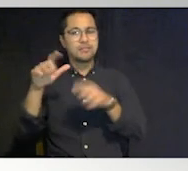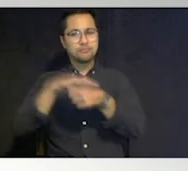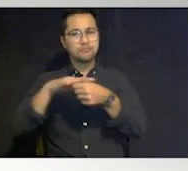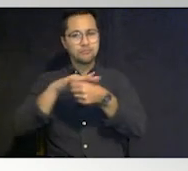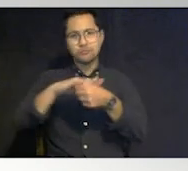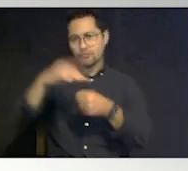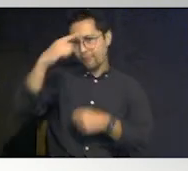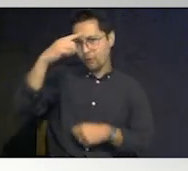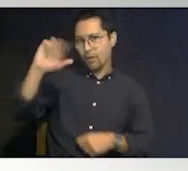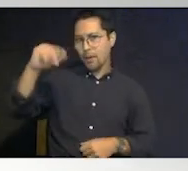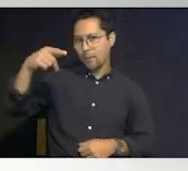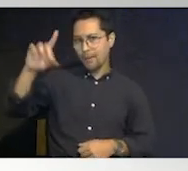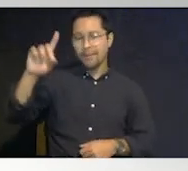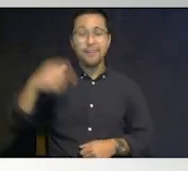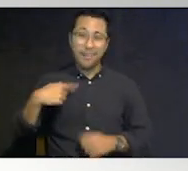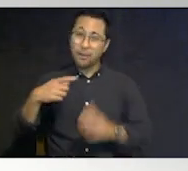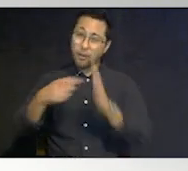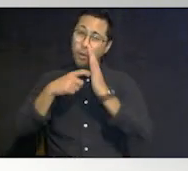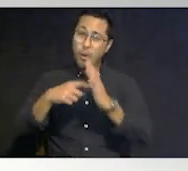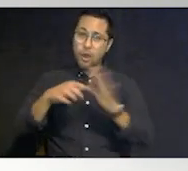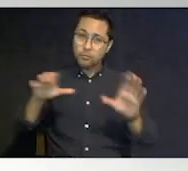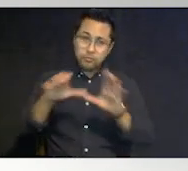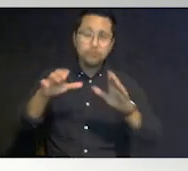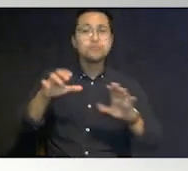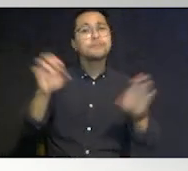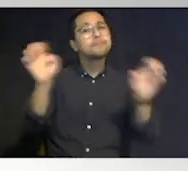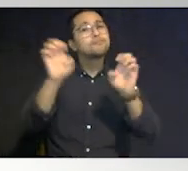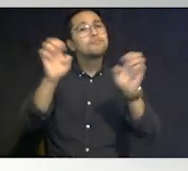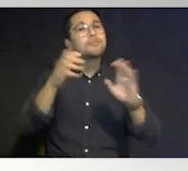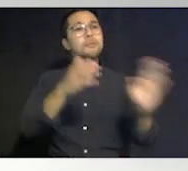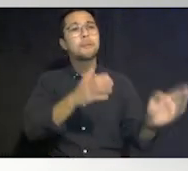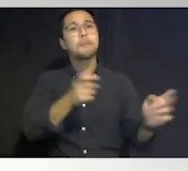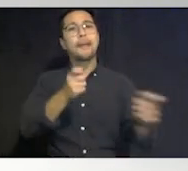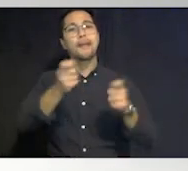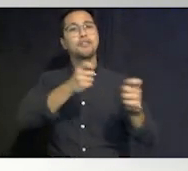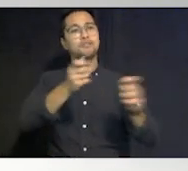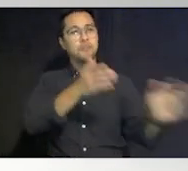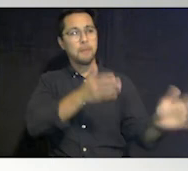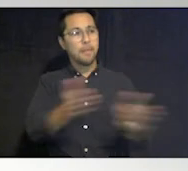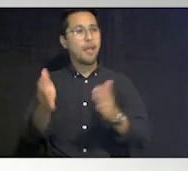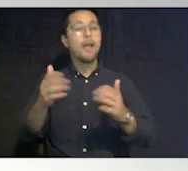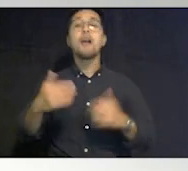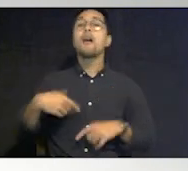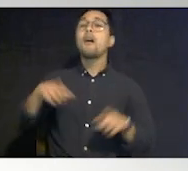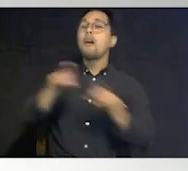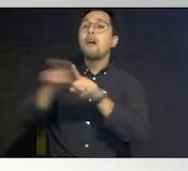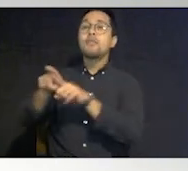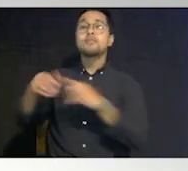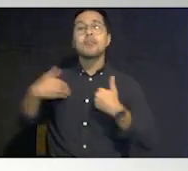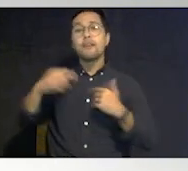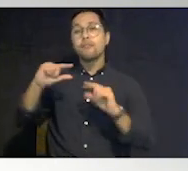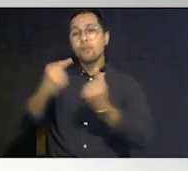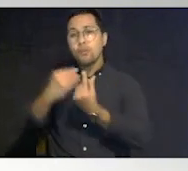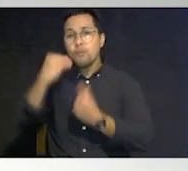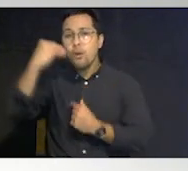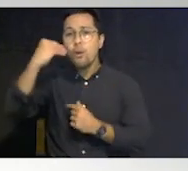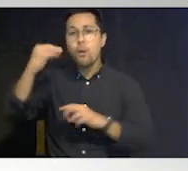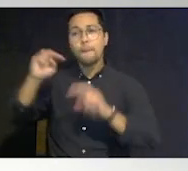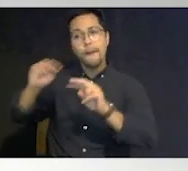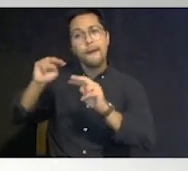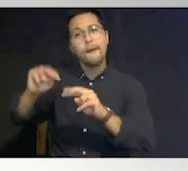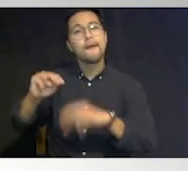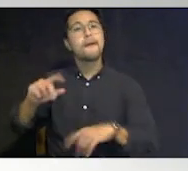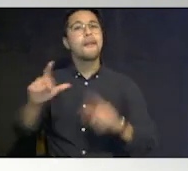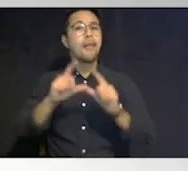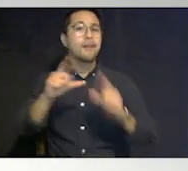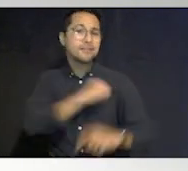they all are required to do a comprehensive emergency management plan and we have group home monitors and licensing staff that provide